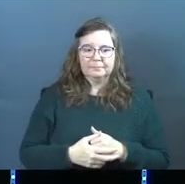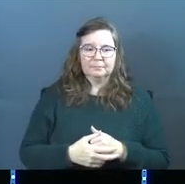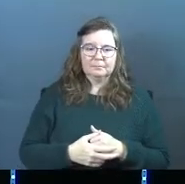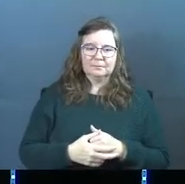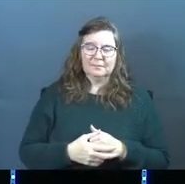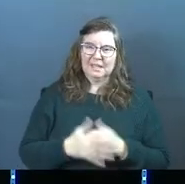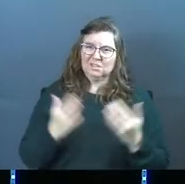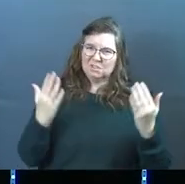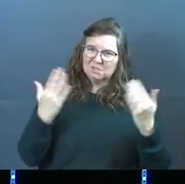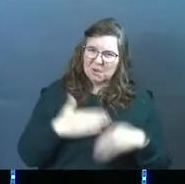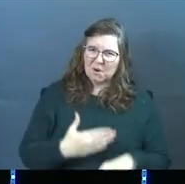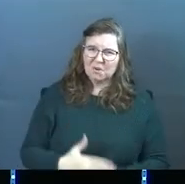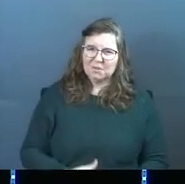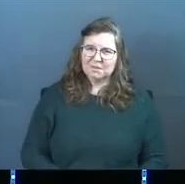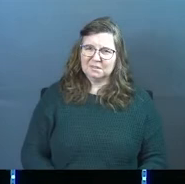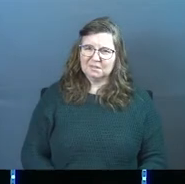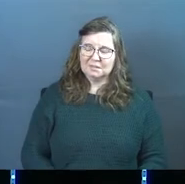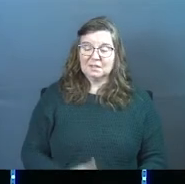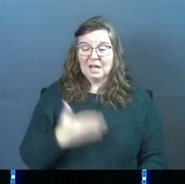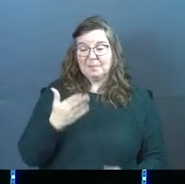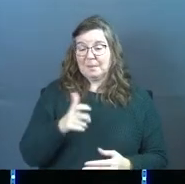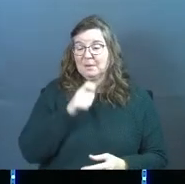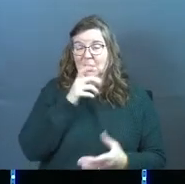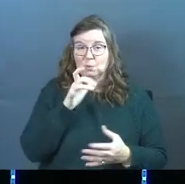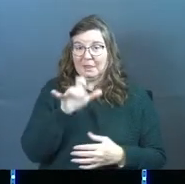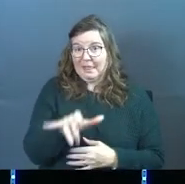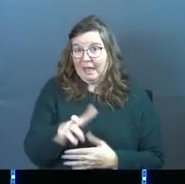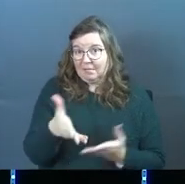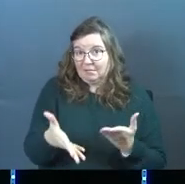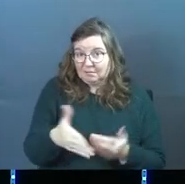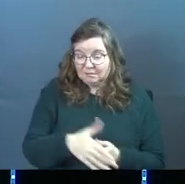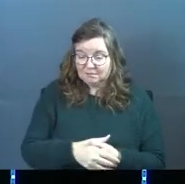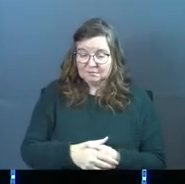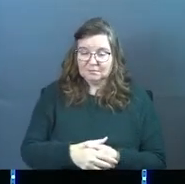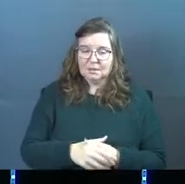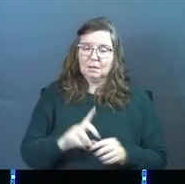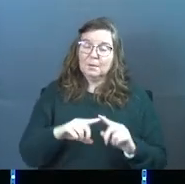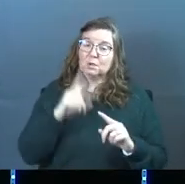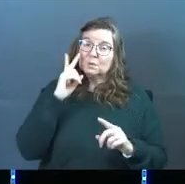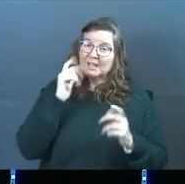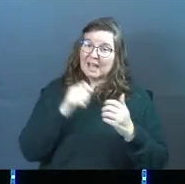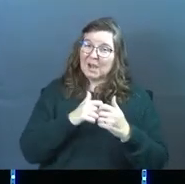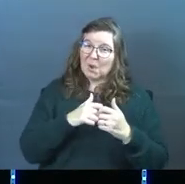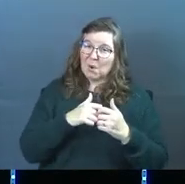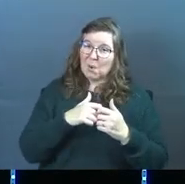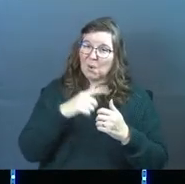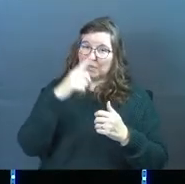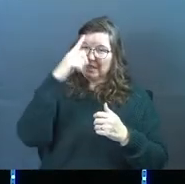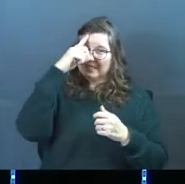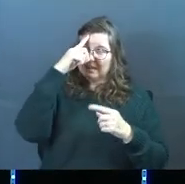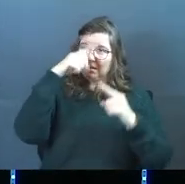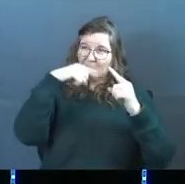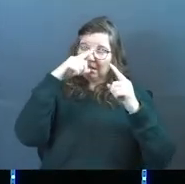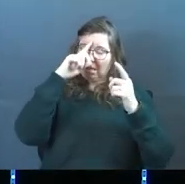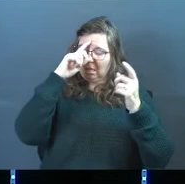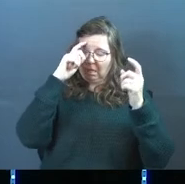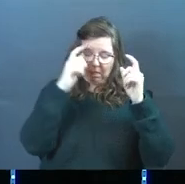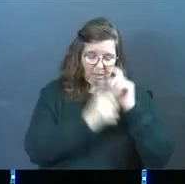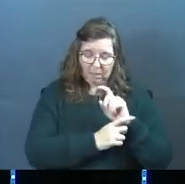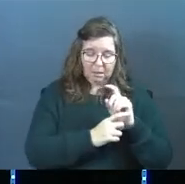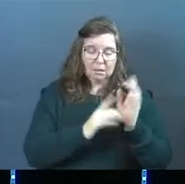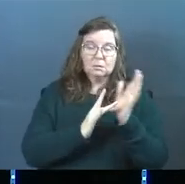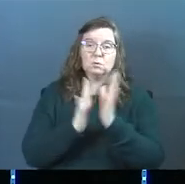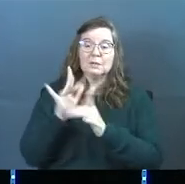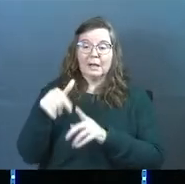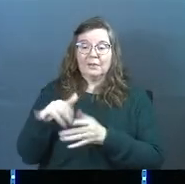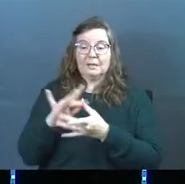It's dark. And maybe you're not doing that. But do you see how the logic gets us? So